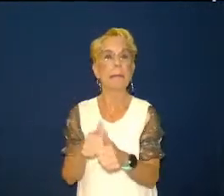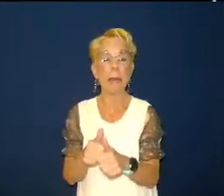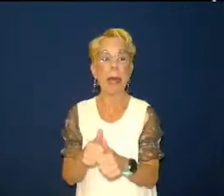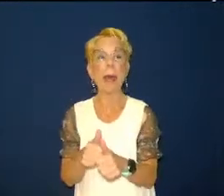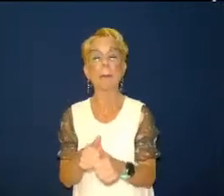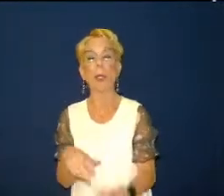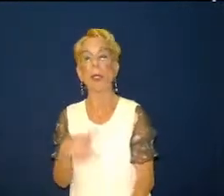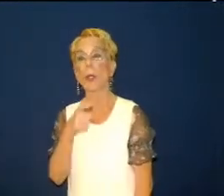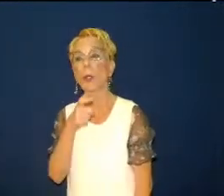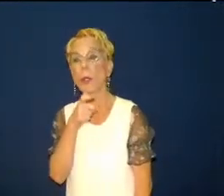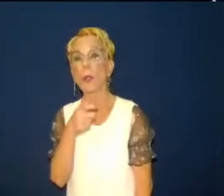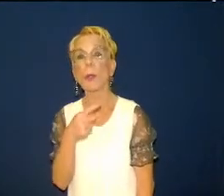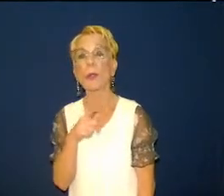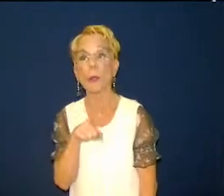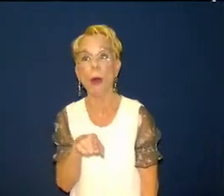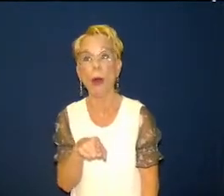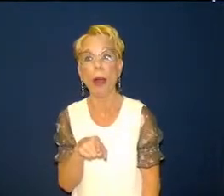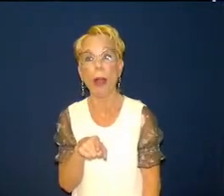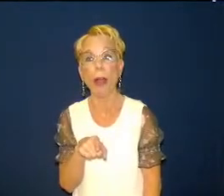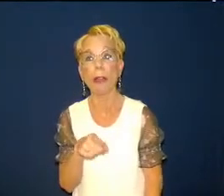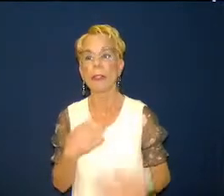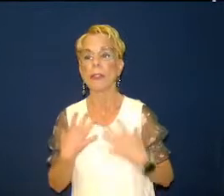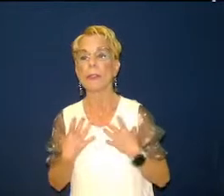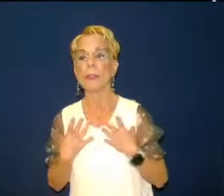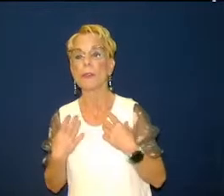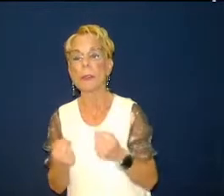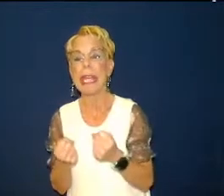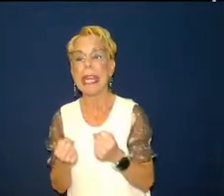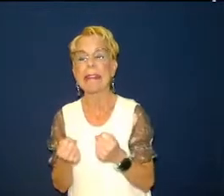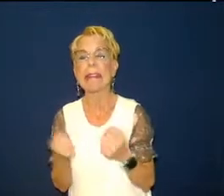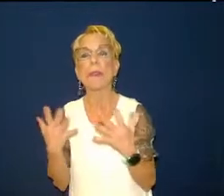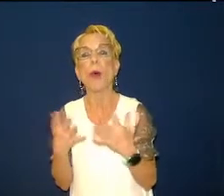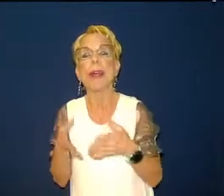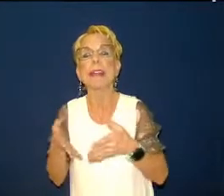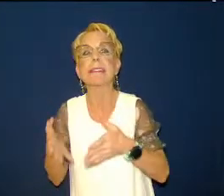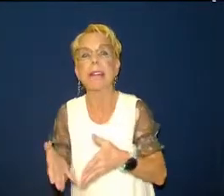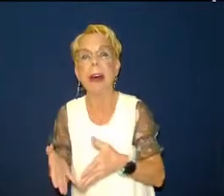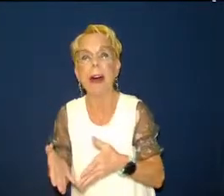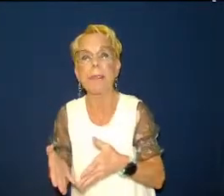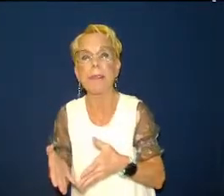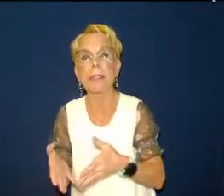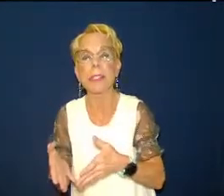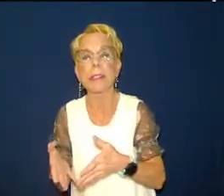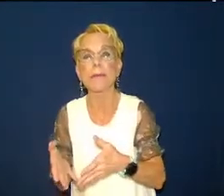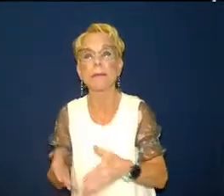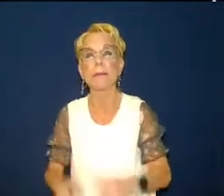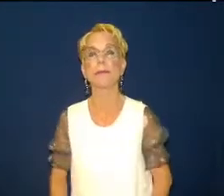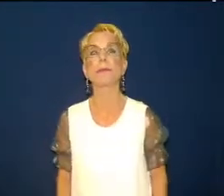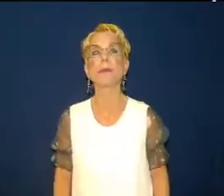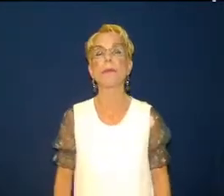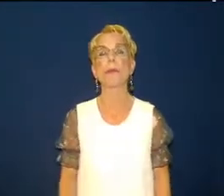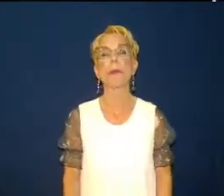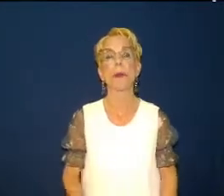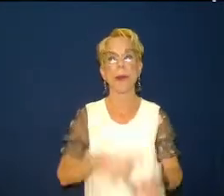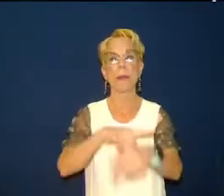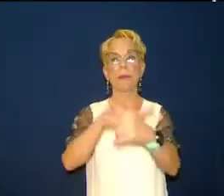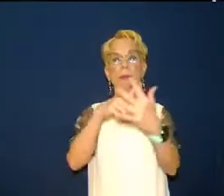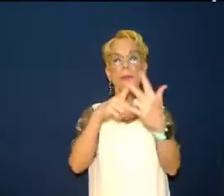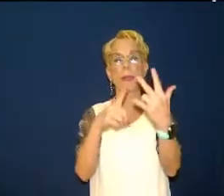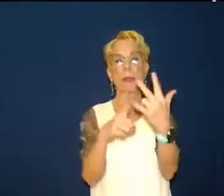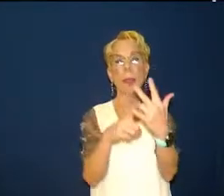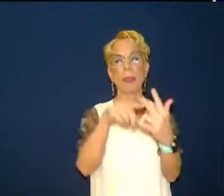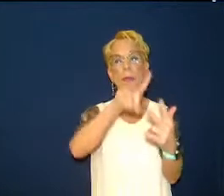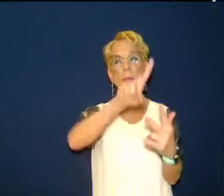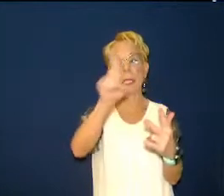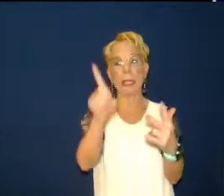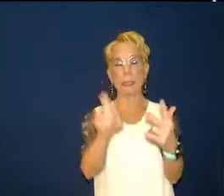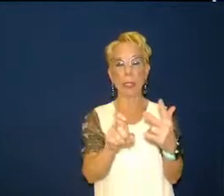one thing really well and and so that's what he was talking about so i want to list three questions and i want to just throw these out